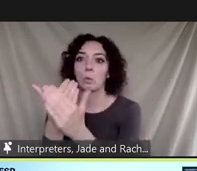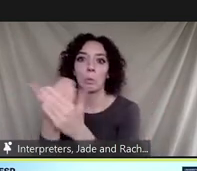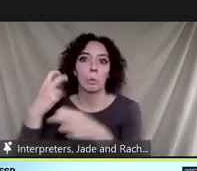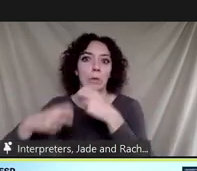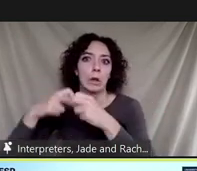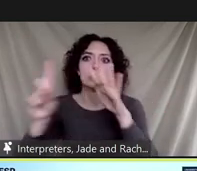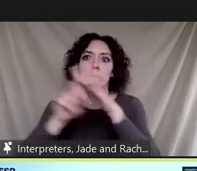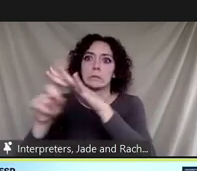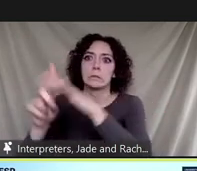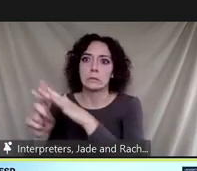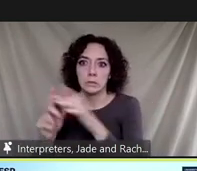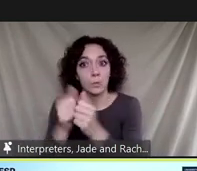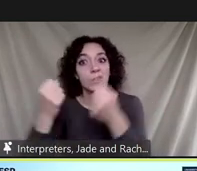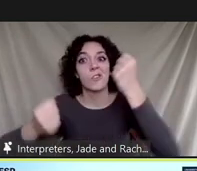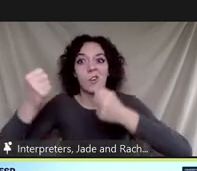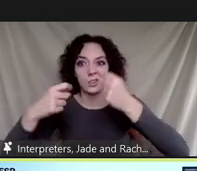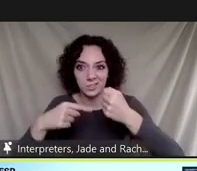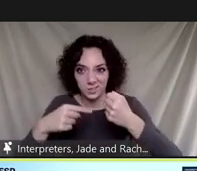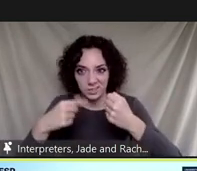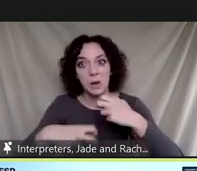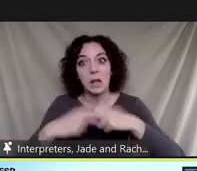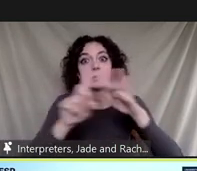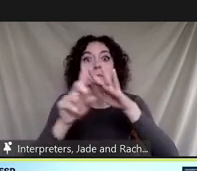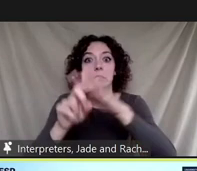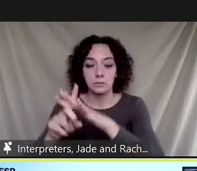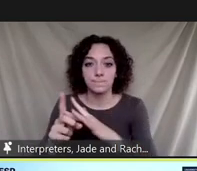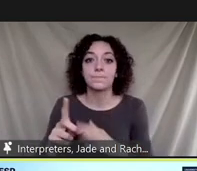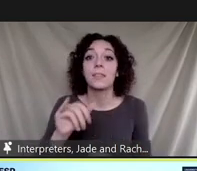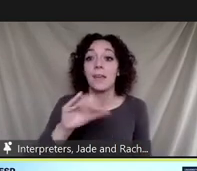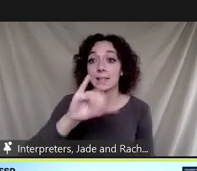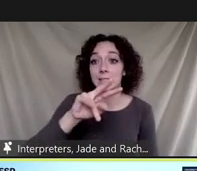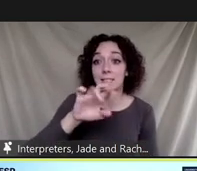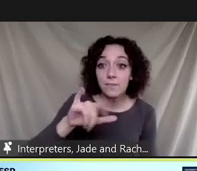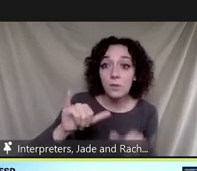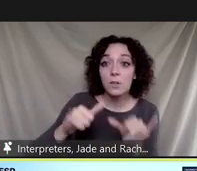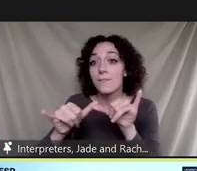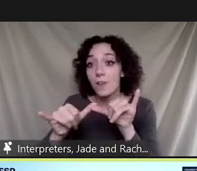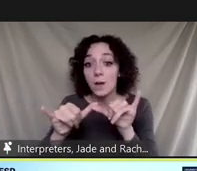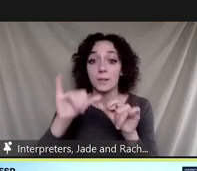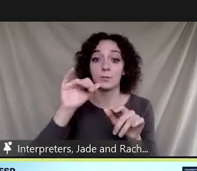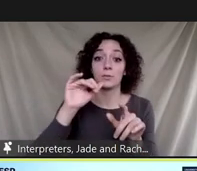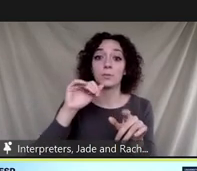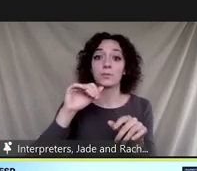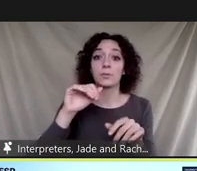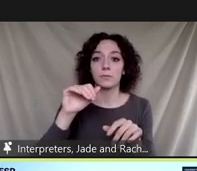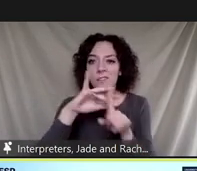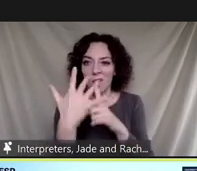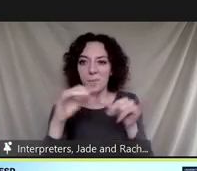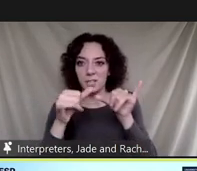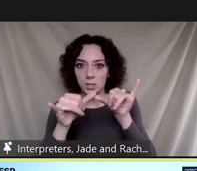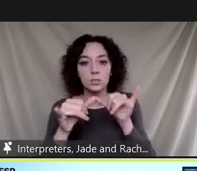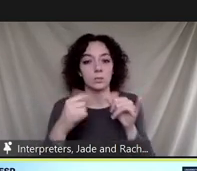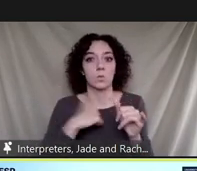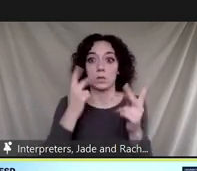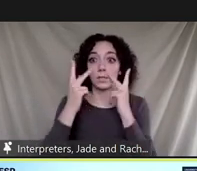civil and environmental engineers urban planners and architects shaped the future in a lot of